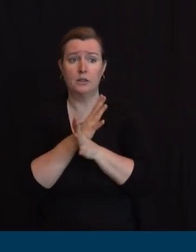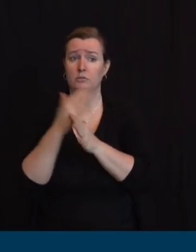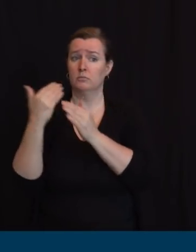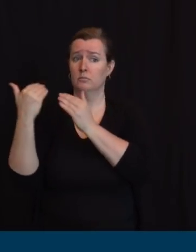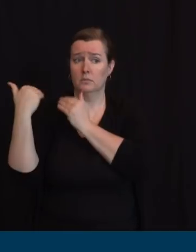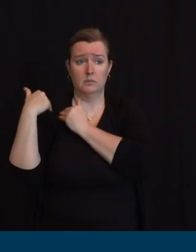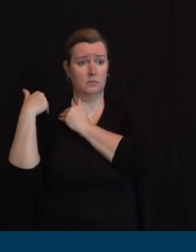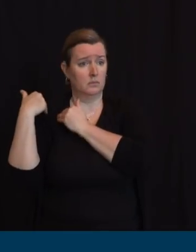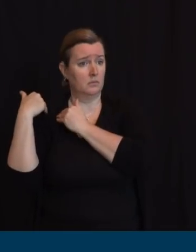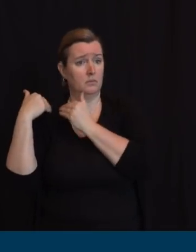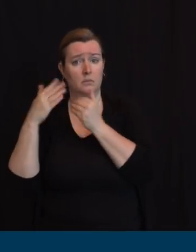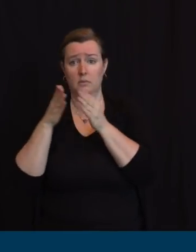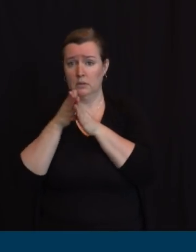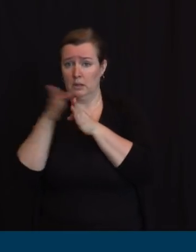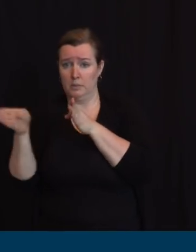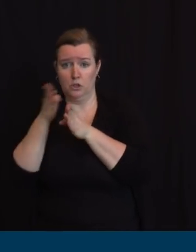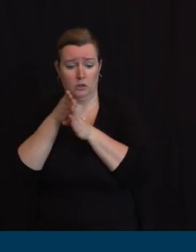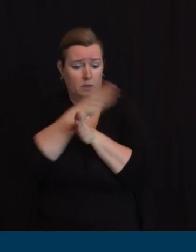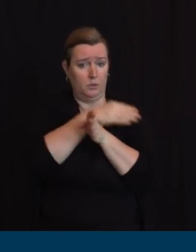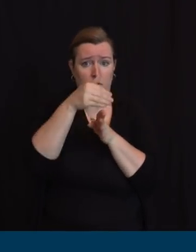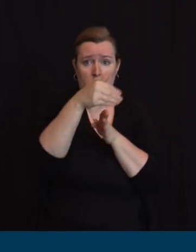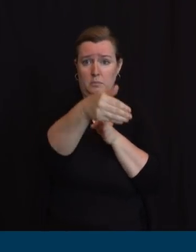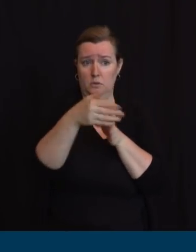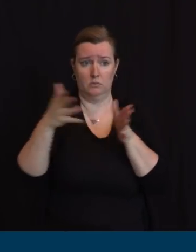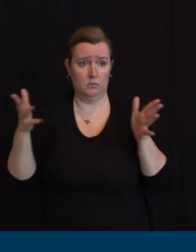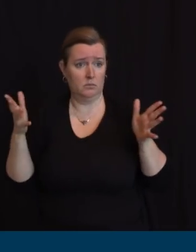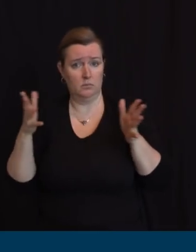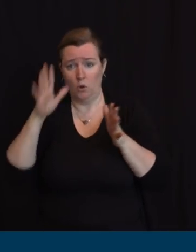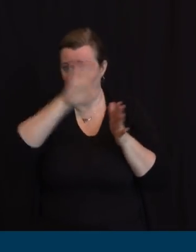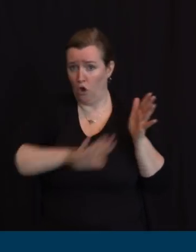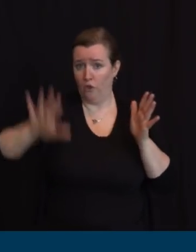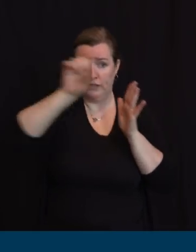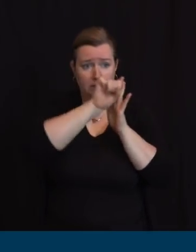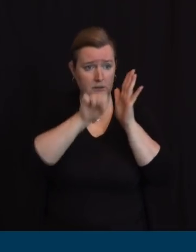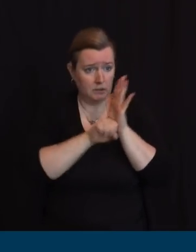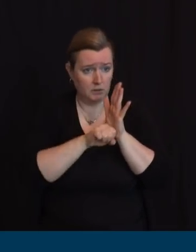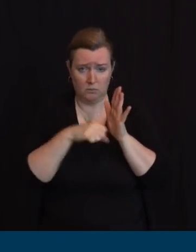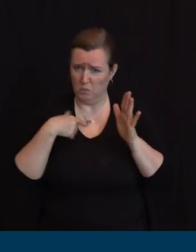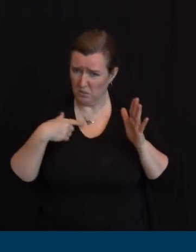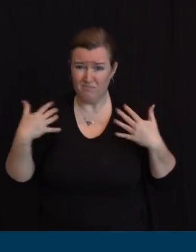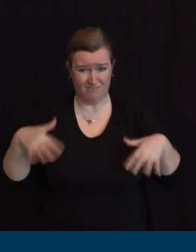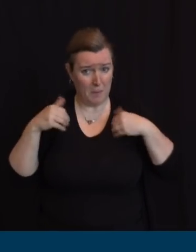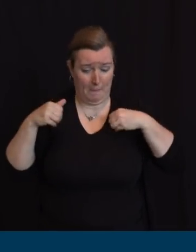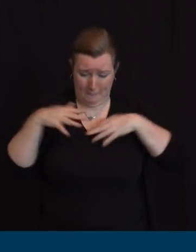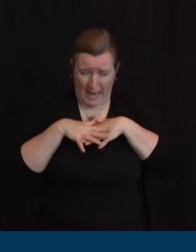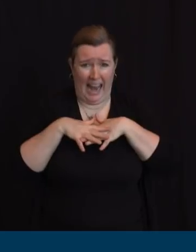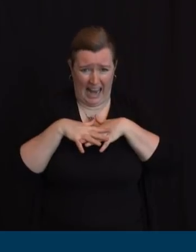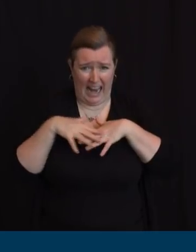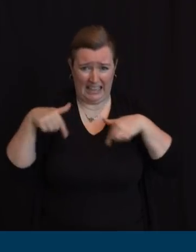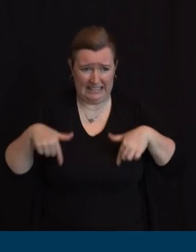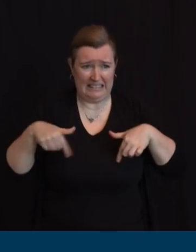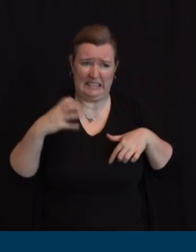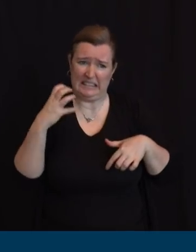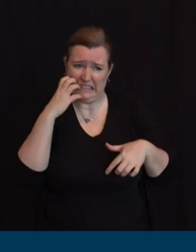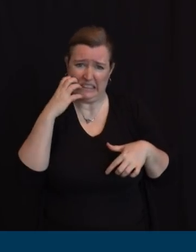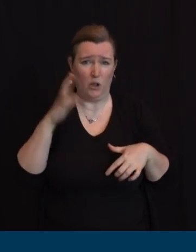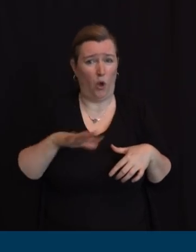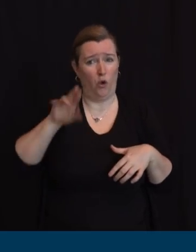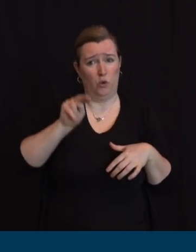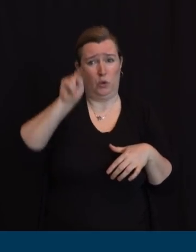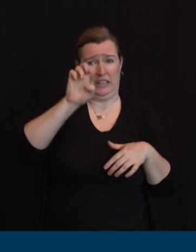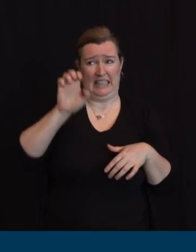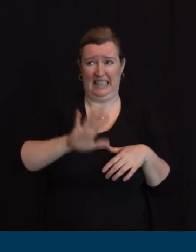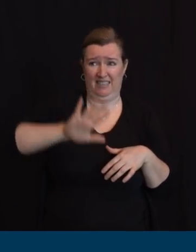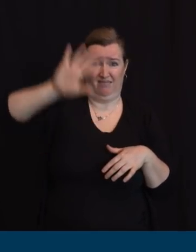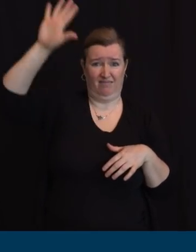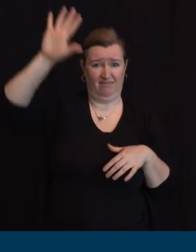sit in the densest area of the nation, the densest region of the nation. We would be abrogating our responsibilities if we first and foremost